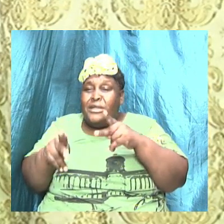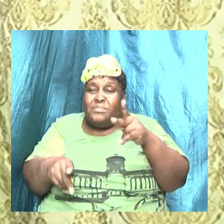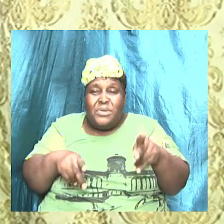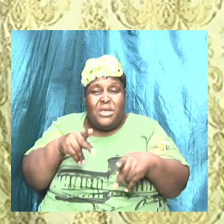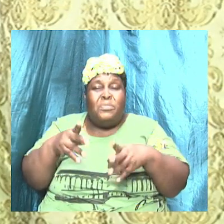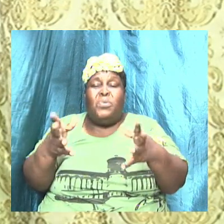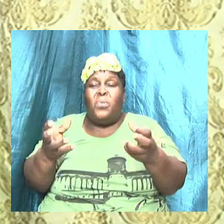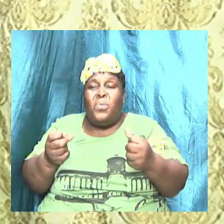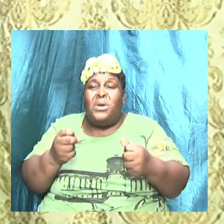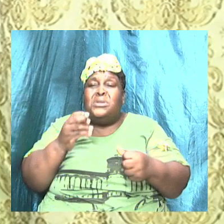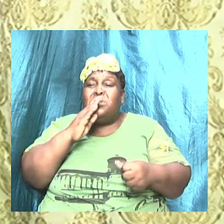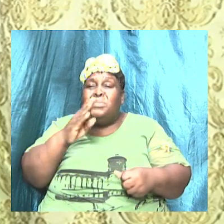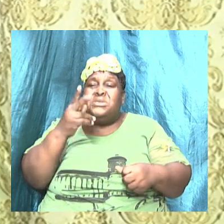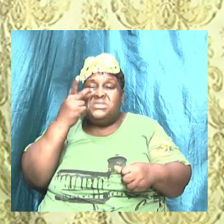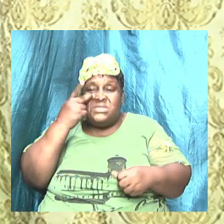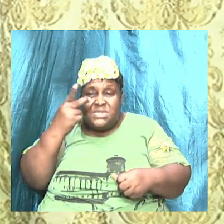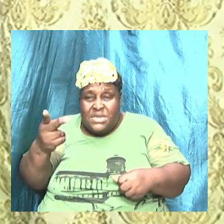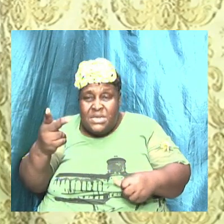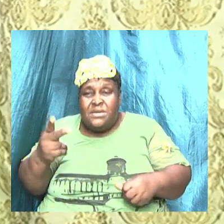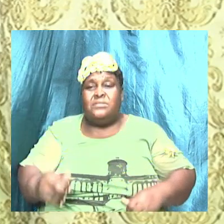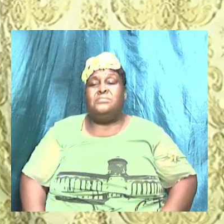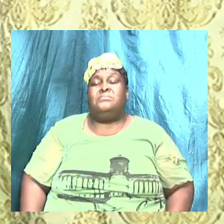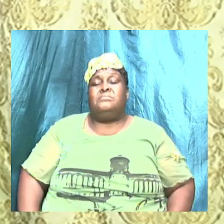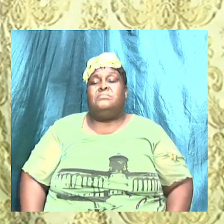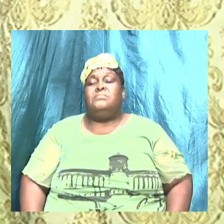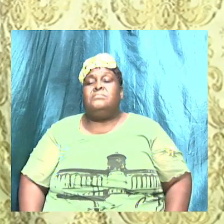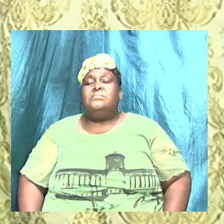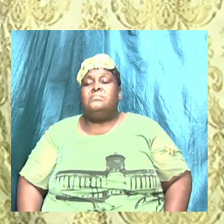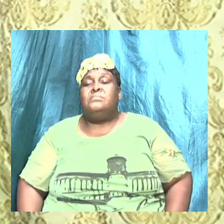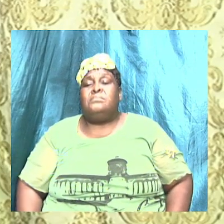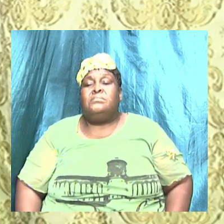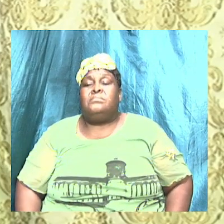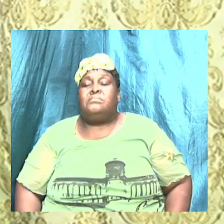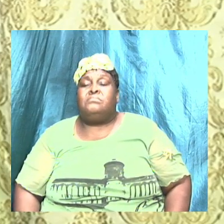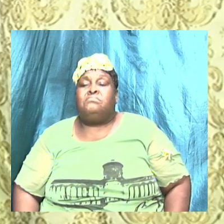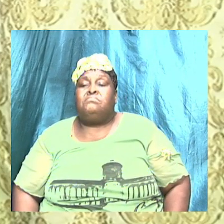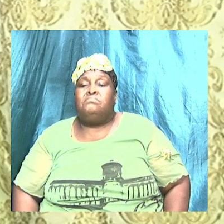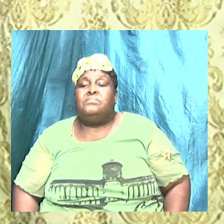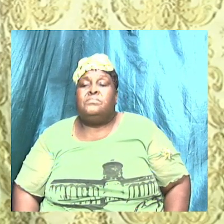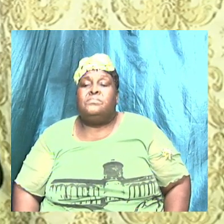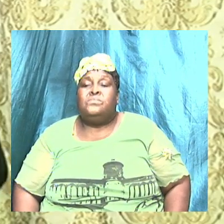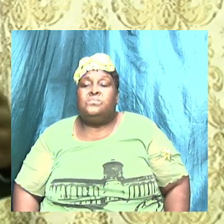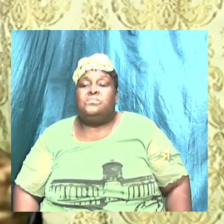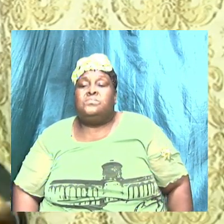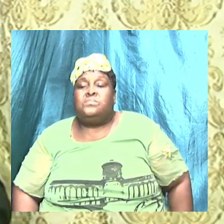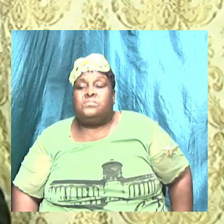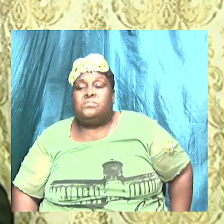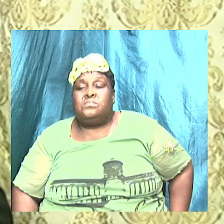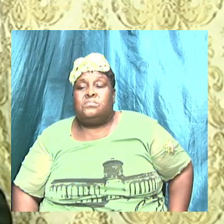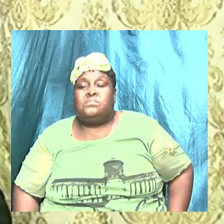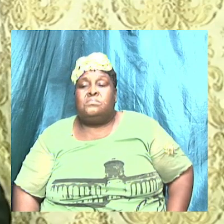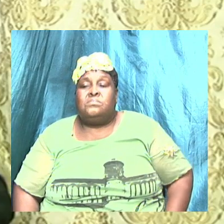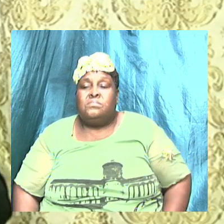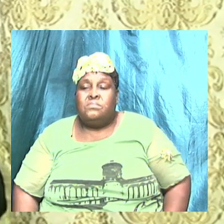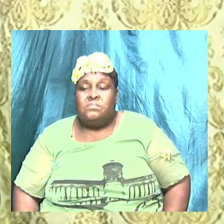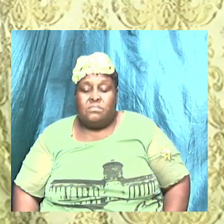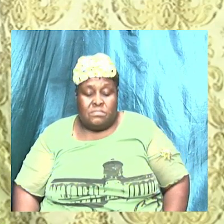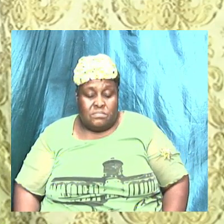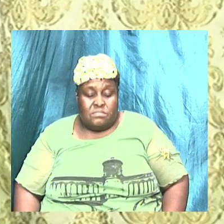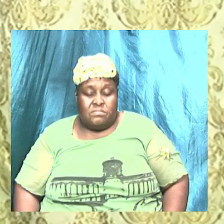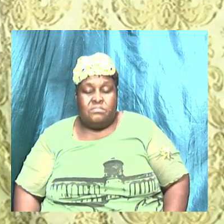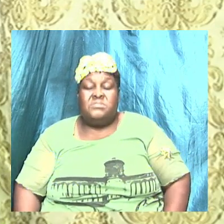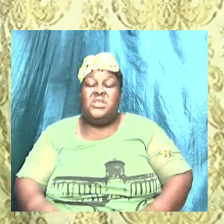Want to be seen Let us look At 2 Timothy 3 1 to 5 But people Want to be seen And